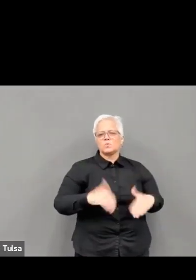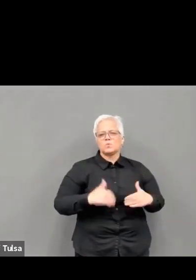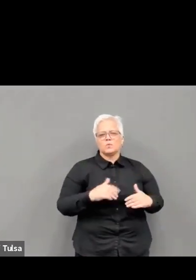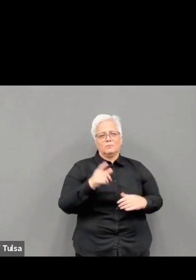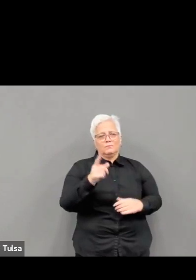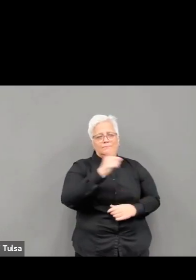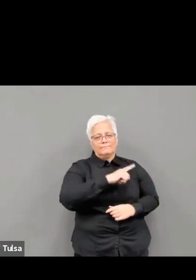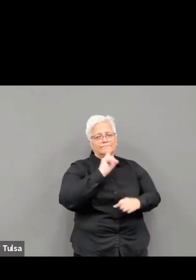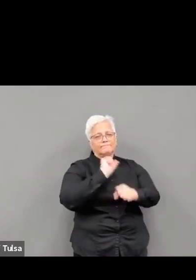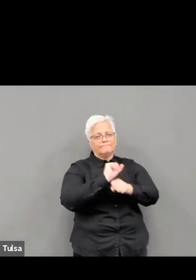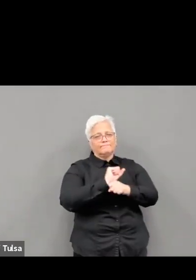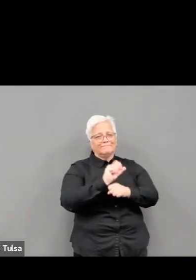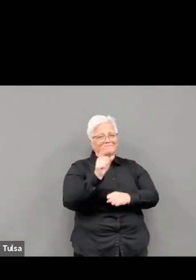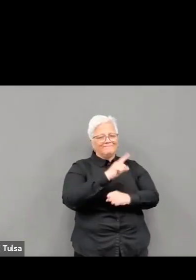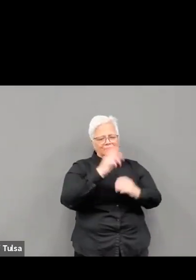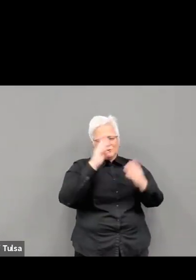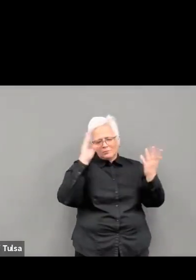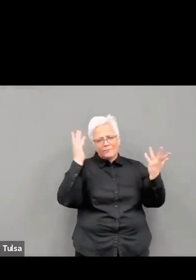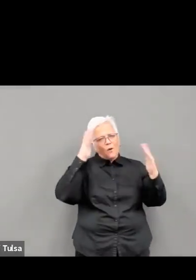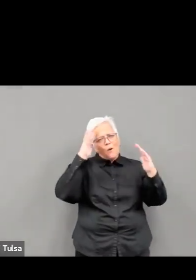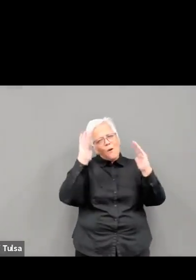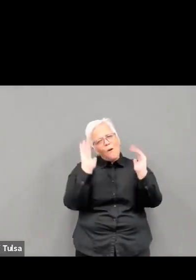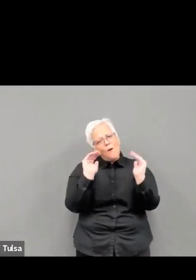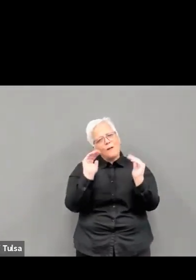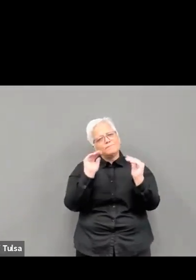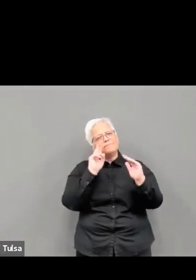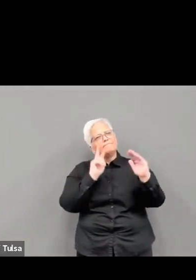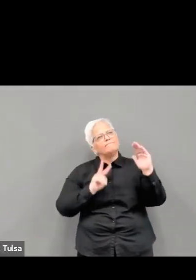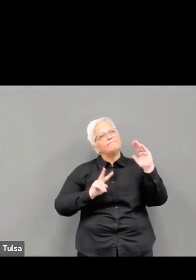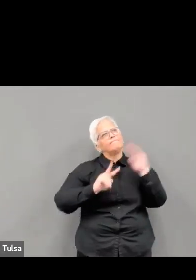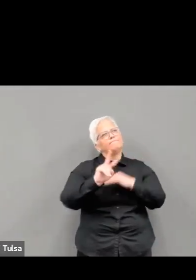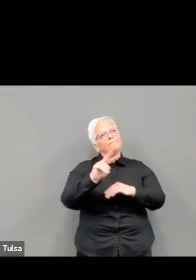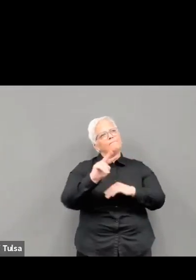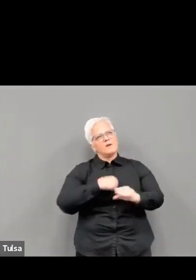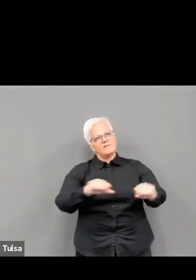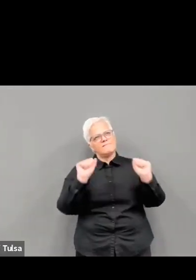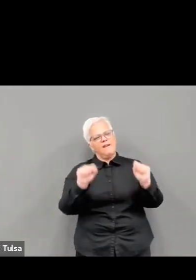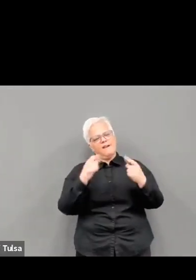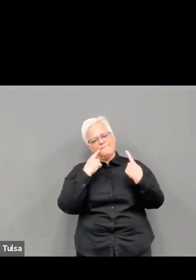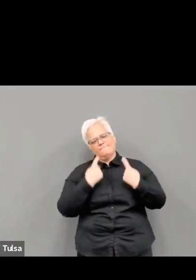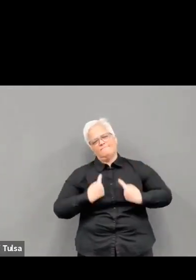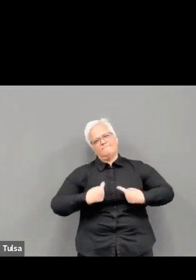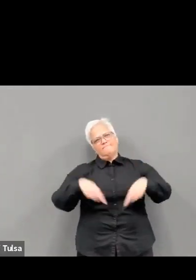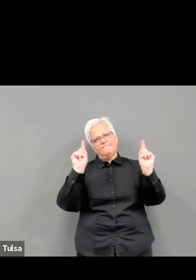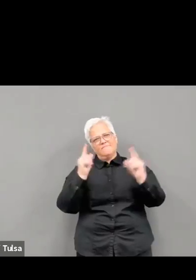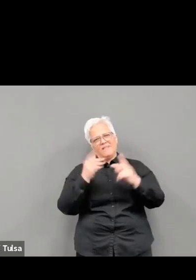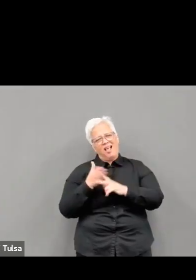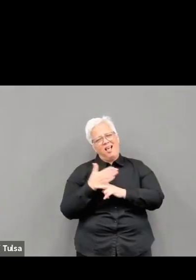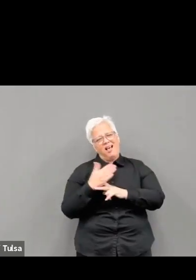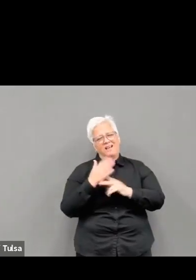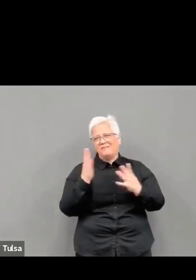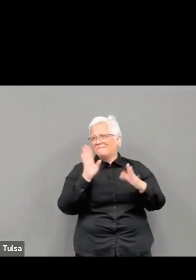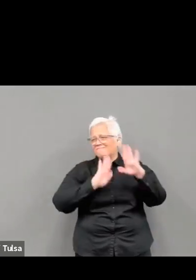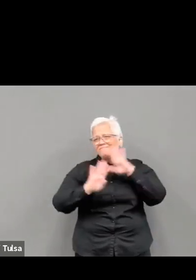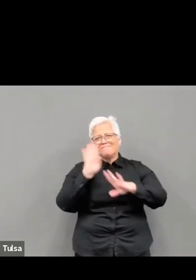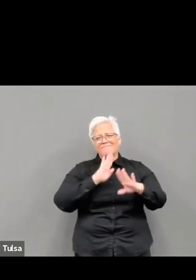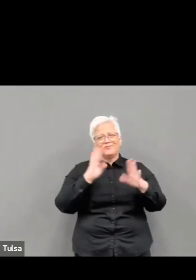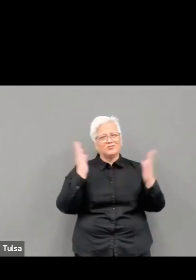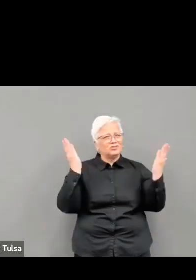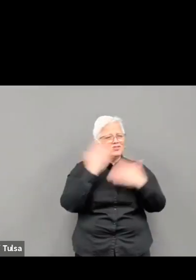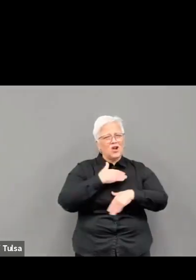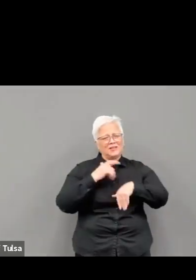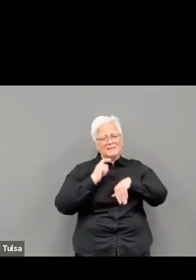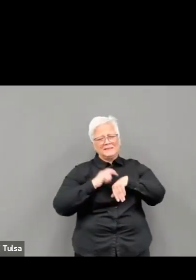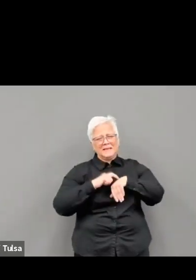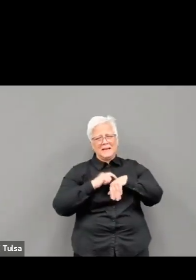certainly true, we're at a point in the fight against COVID where hope shines brighter than it has in months. Right now we're seeing a decrease